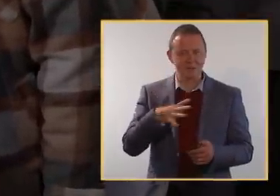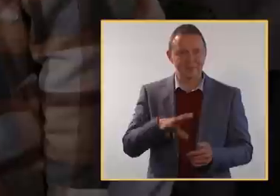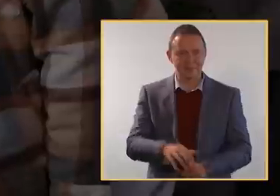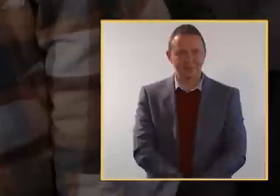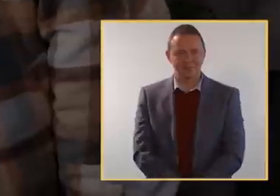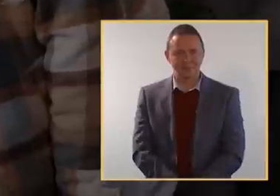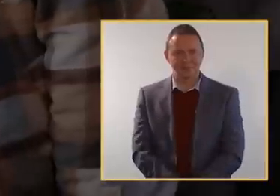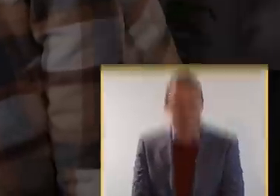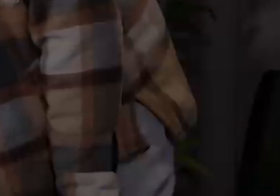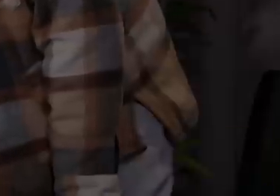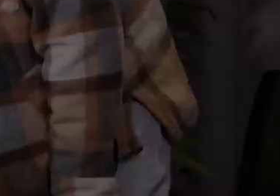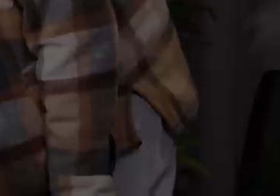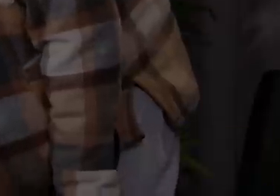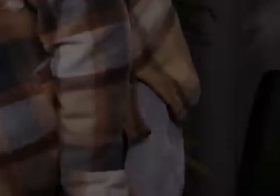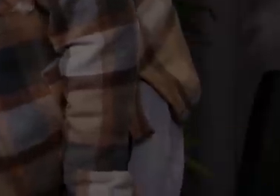Yep, you need a hearing aid.